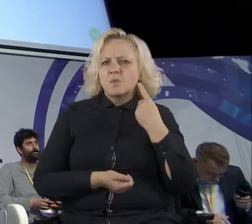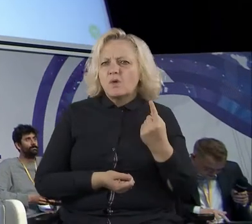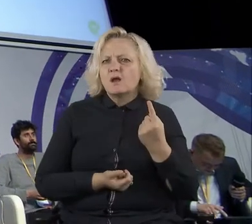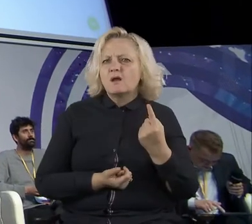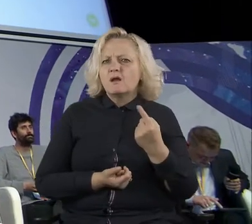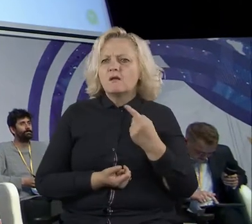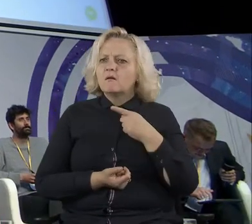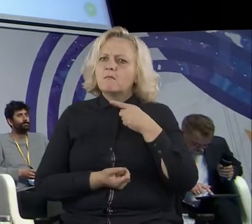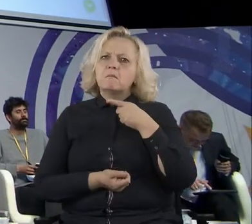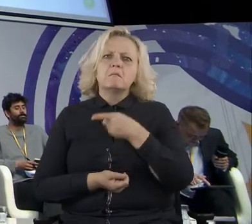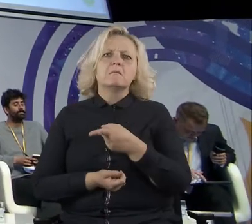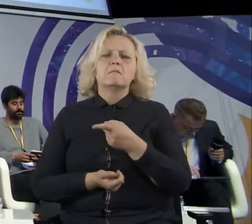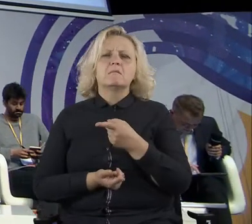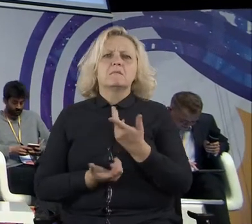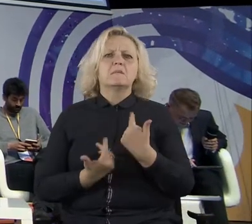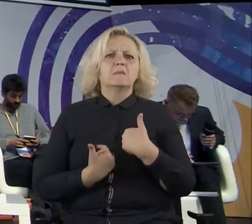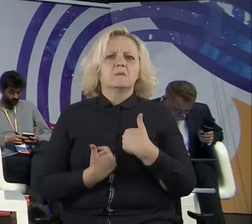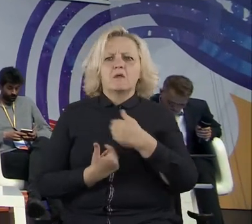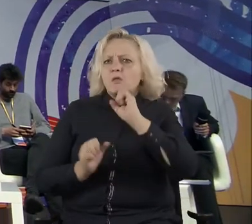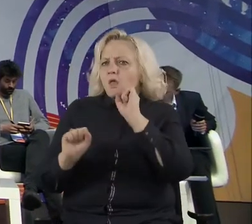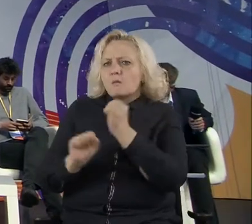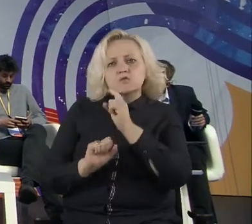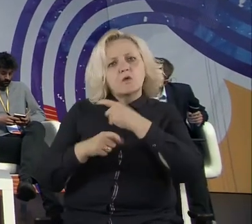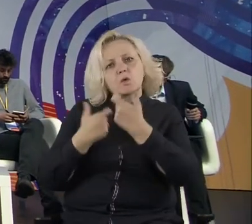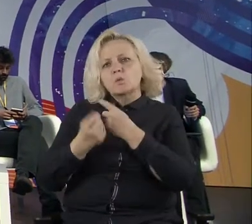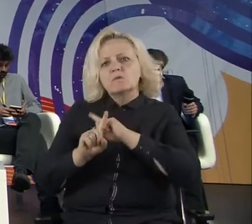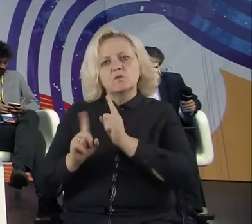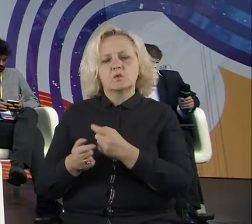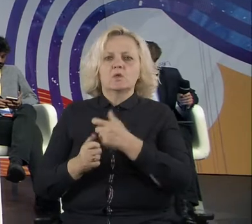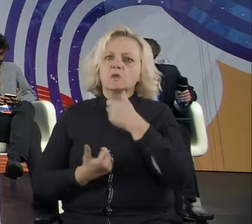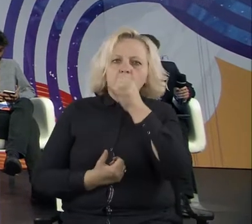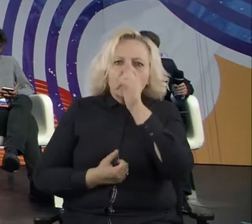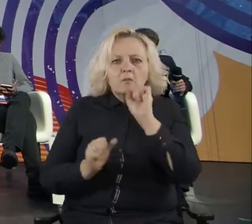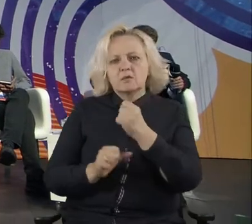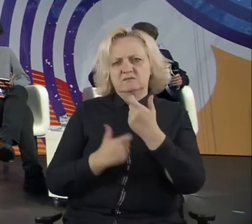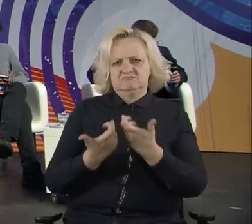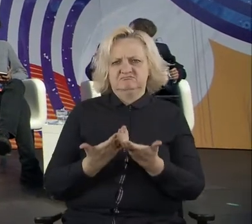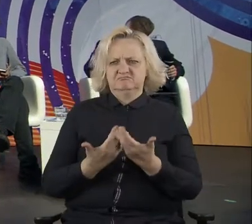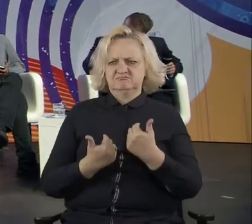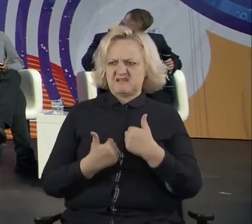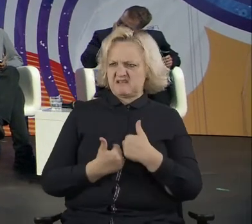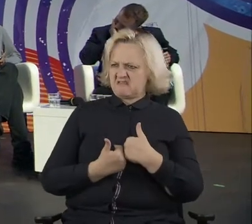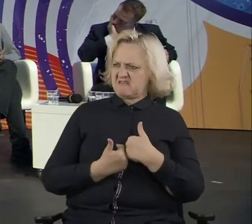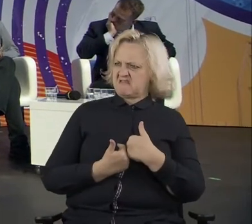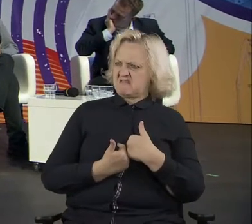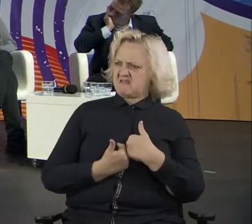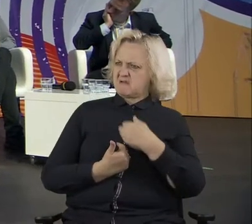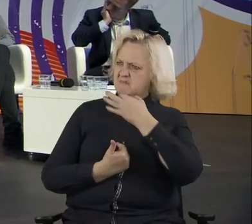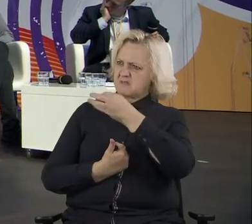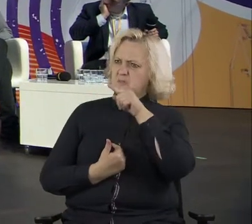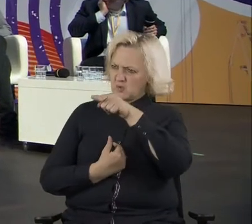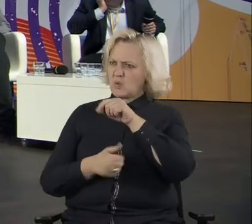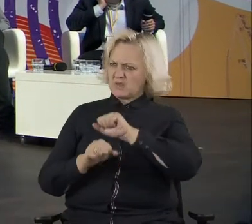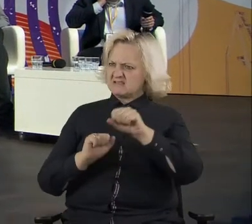law? Why I am talking about that? Because when we want to combine those two words, business and public